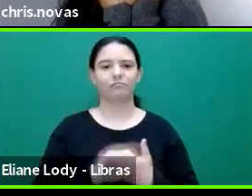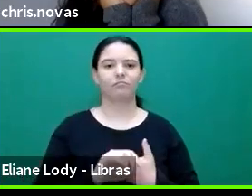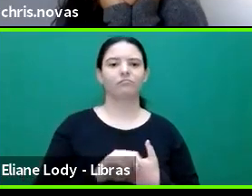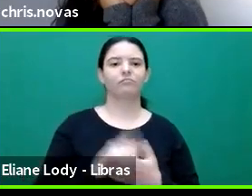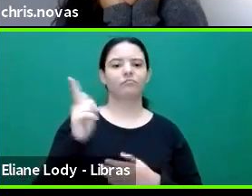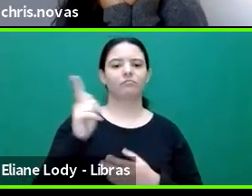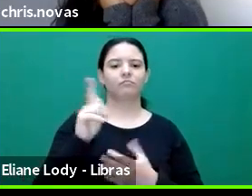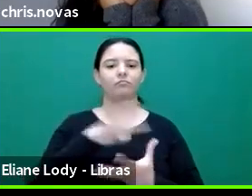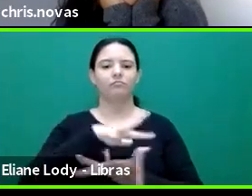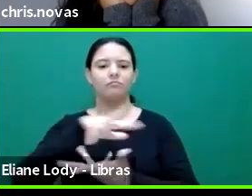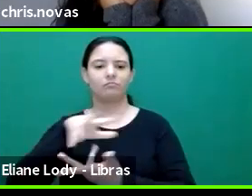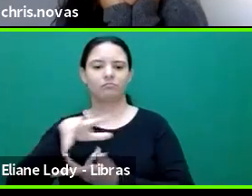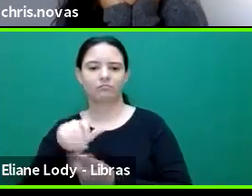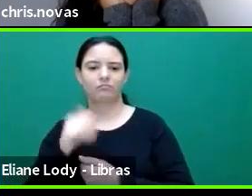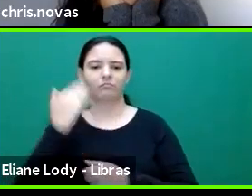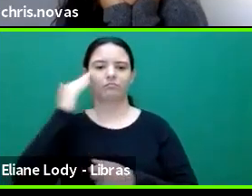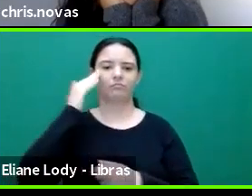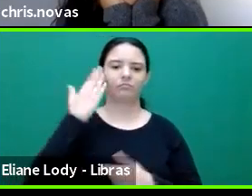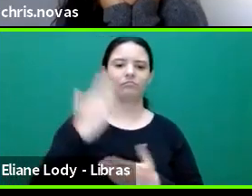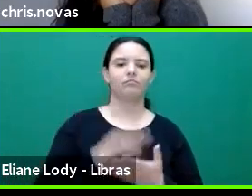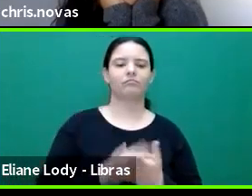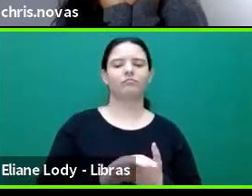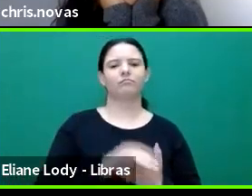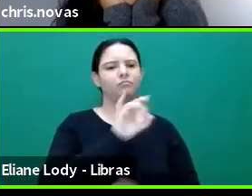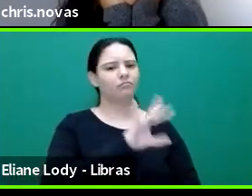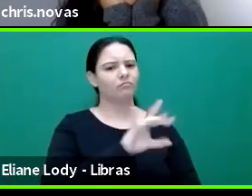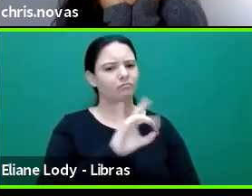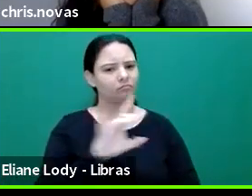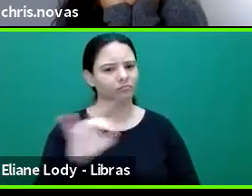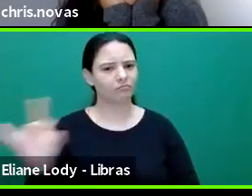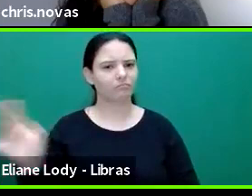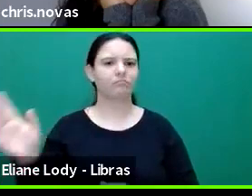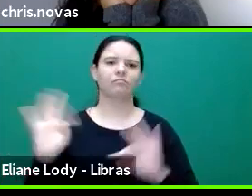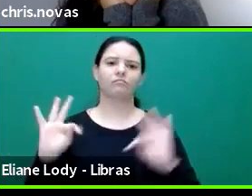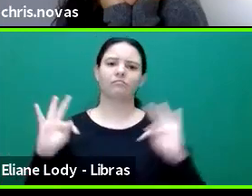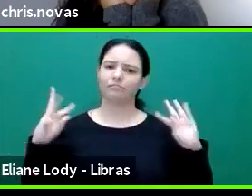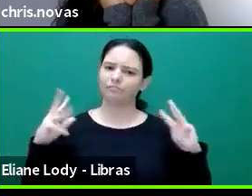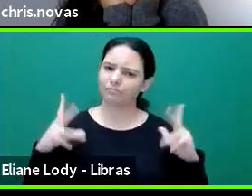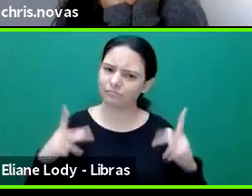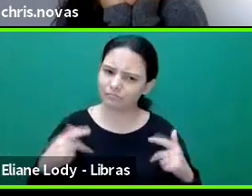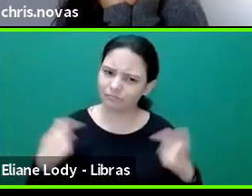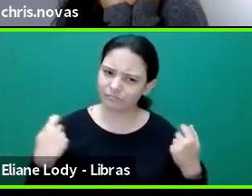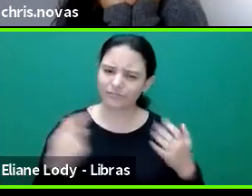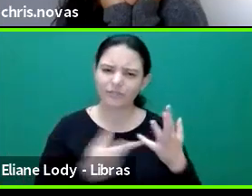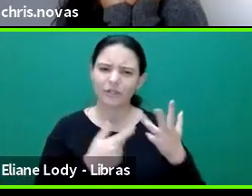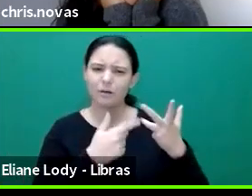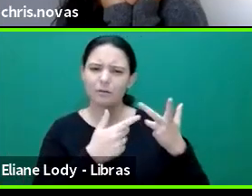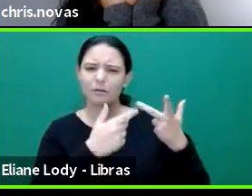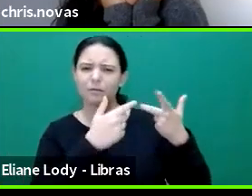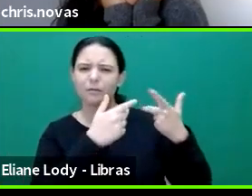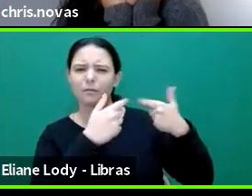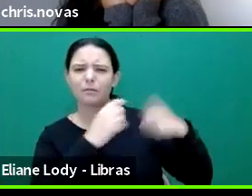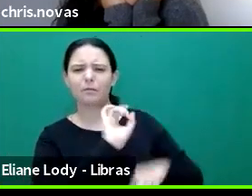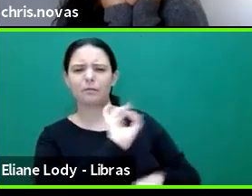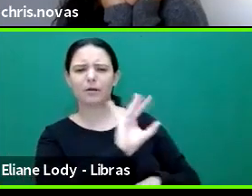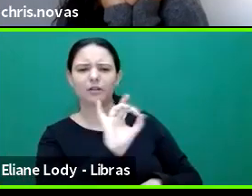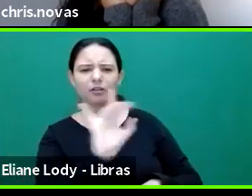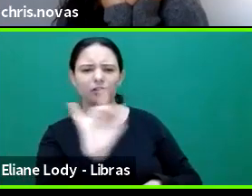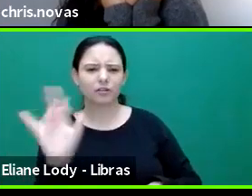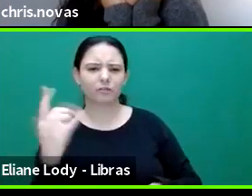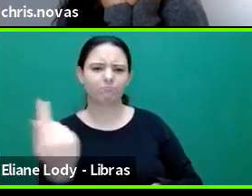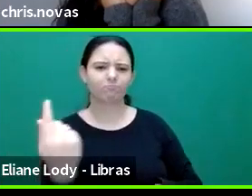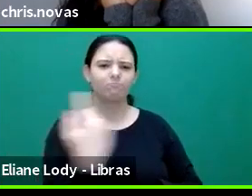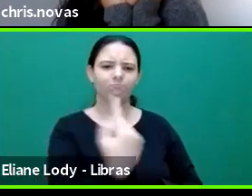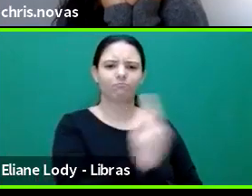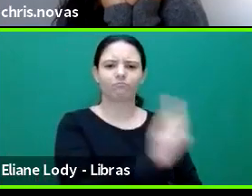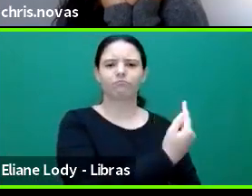particulars that are at our, our human disposal, that are part of the human condition, then we don't know what that central